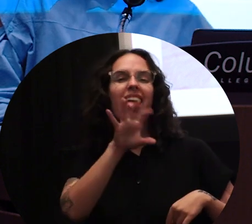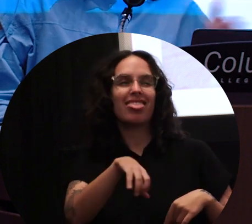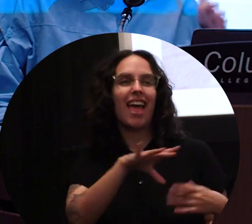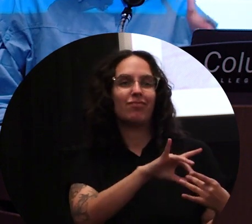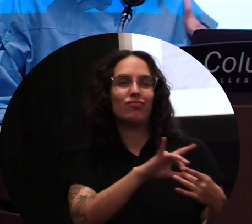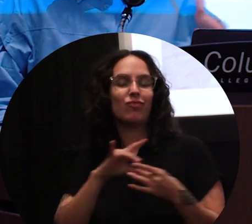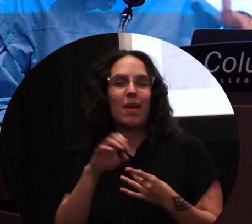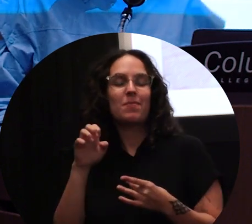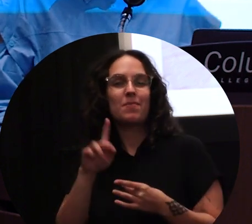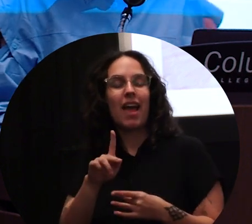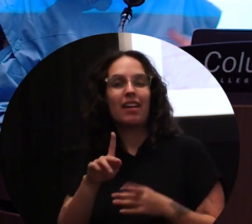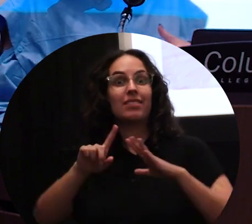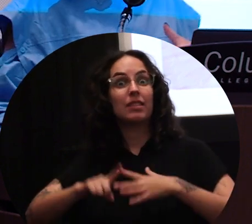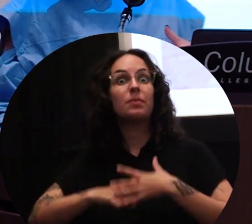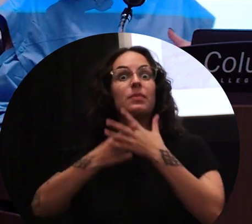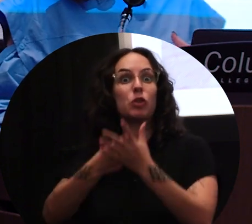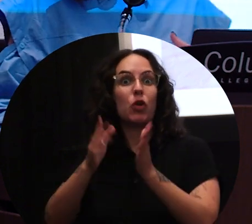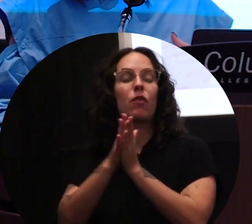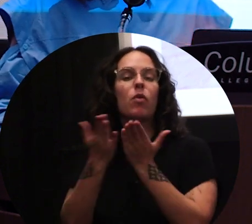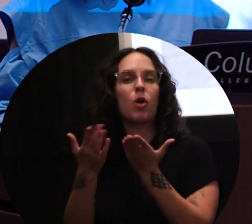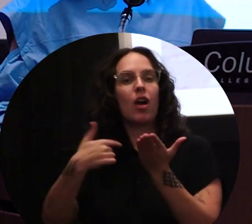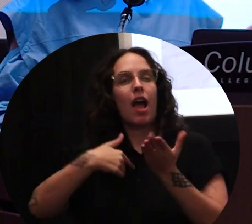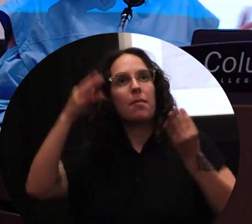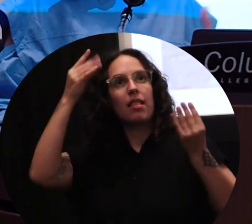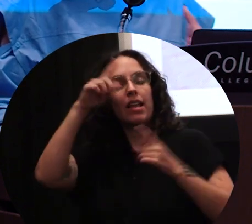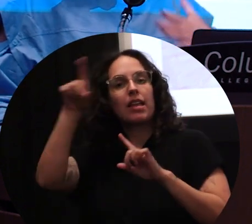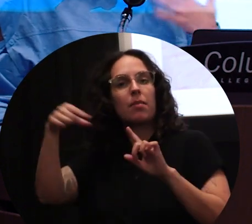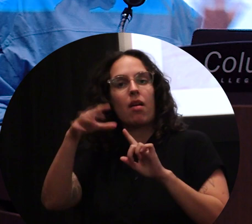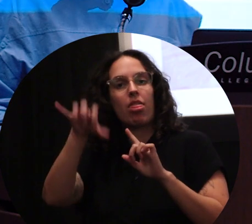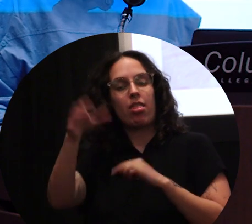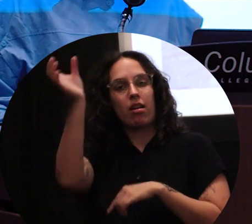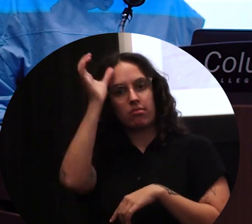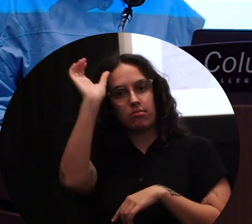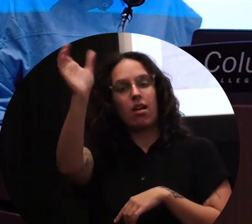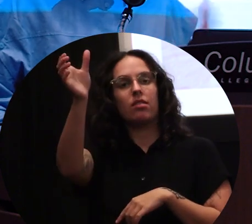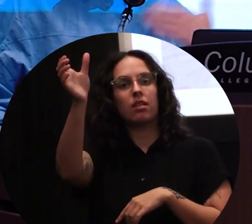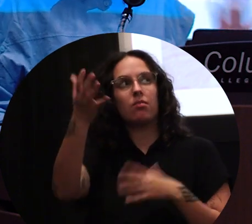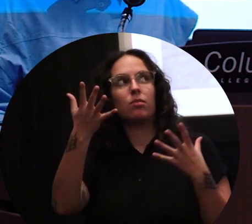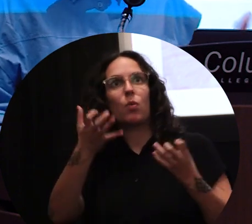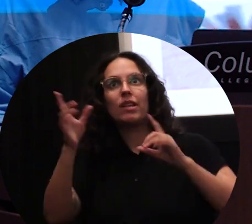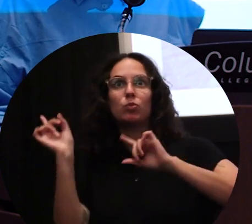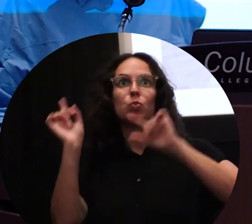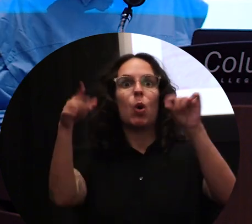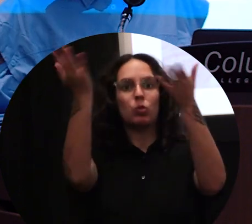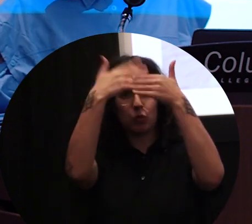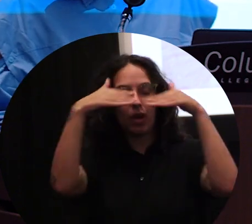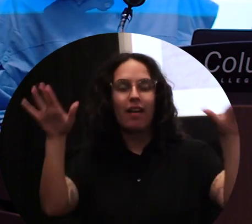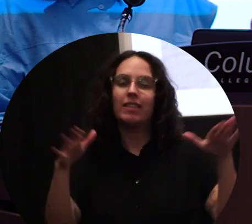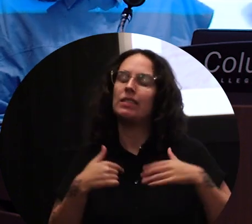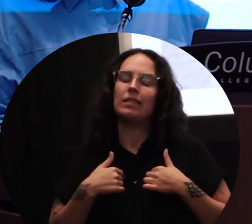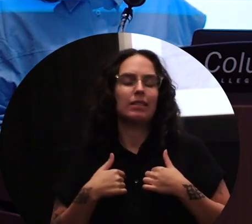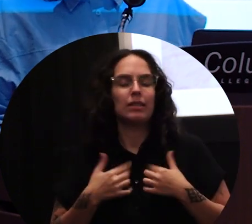the idea, the entry point of the book is thinking about the concept of wanting to go to heaven, right? The desires to be